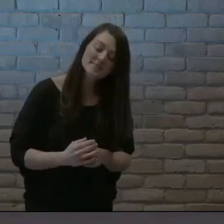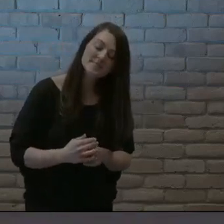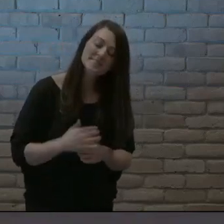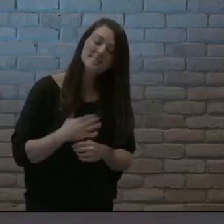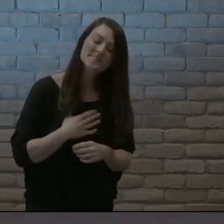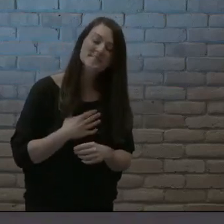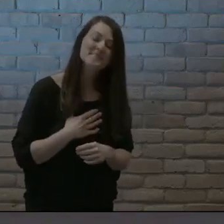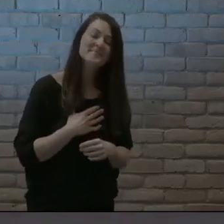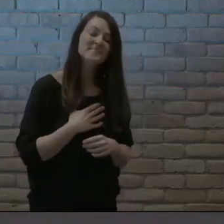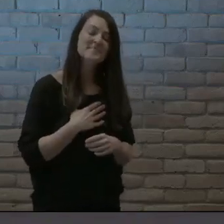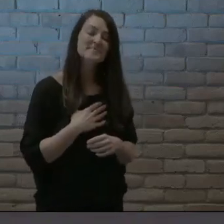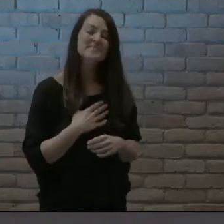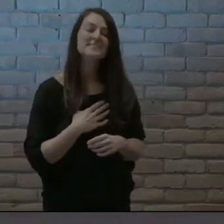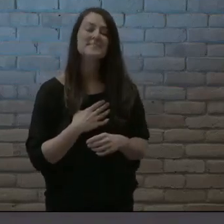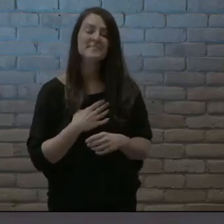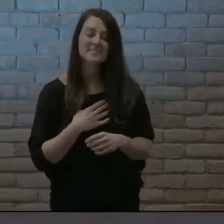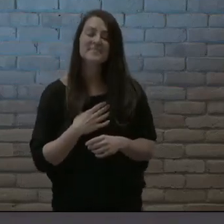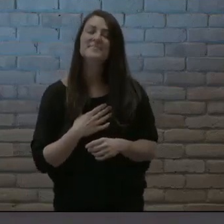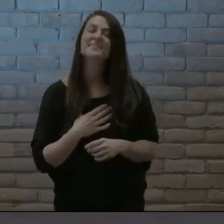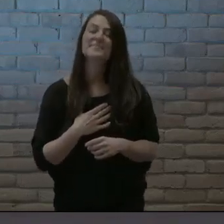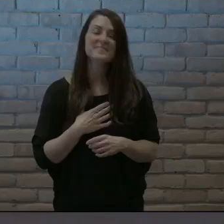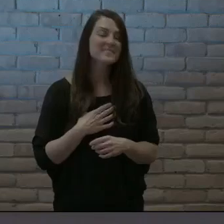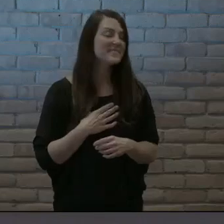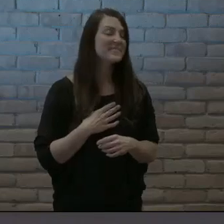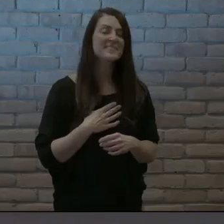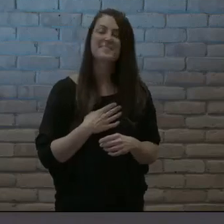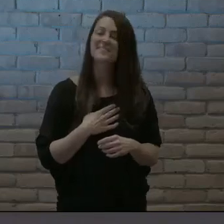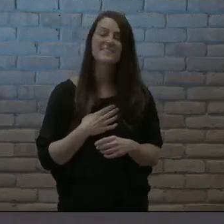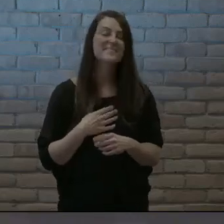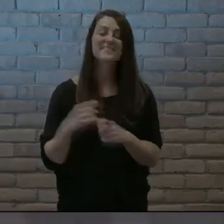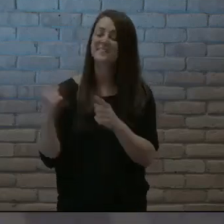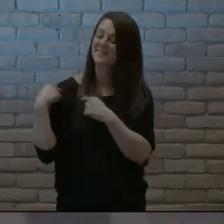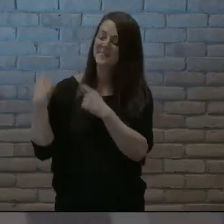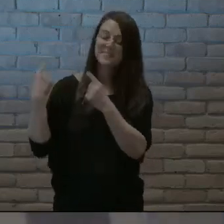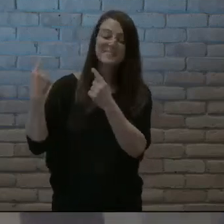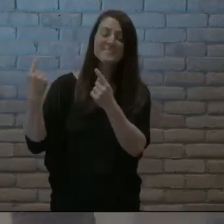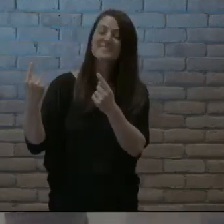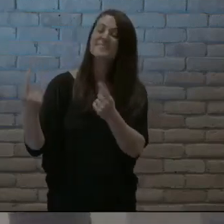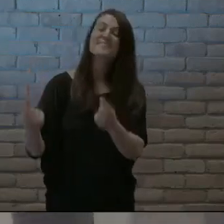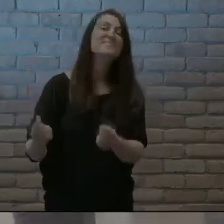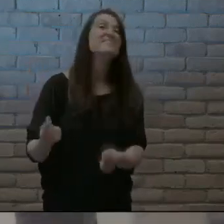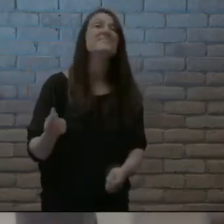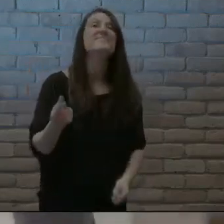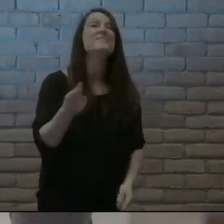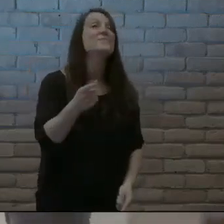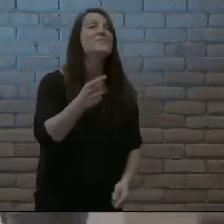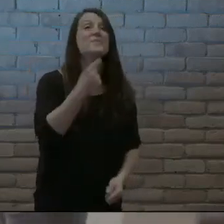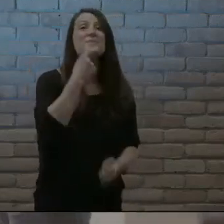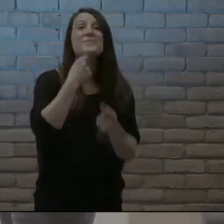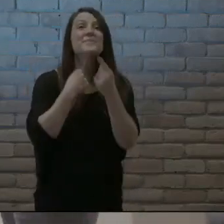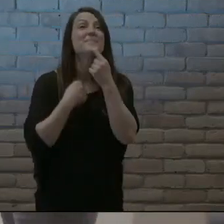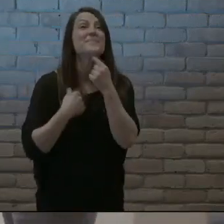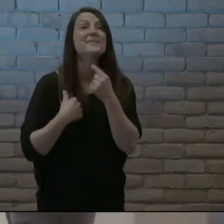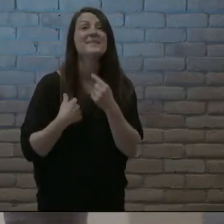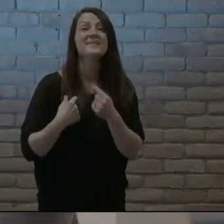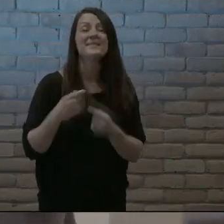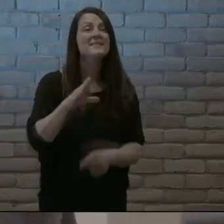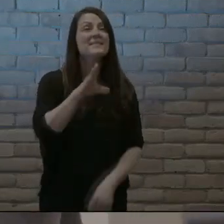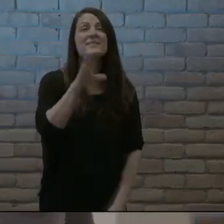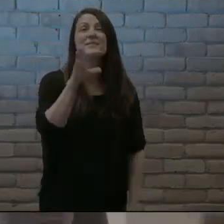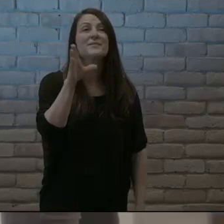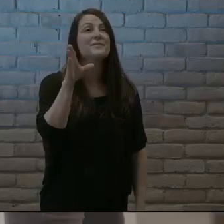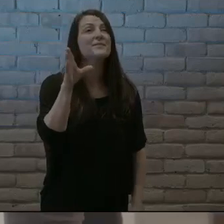I'm still I've never failed me yet